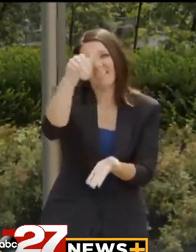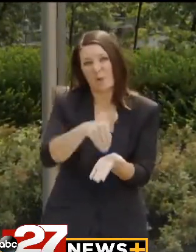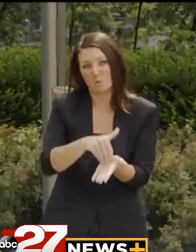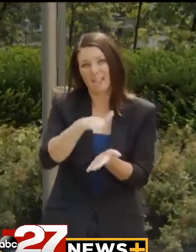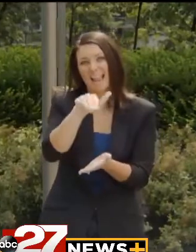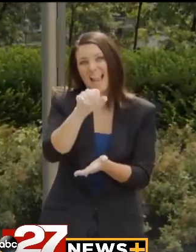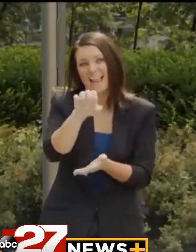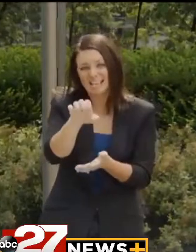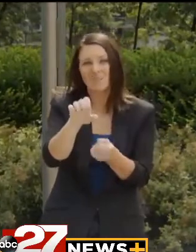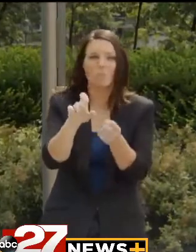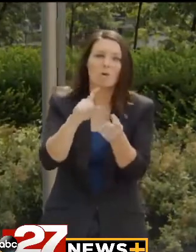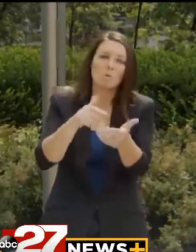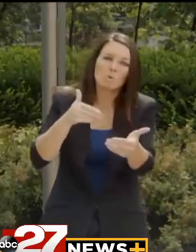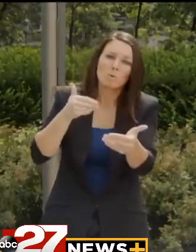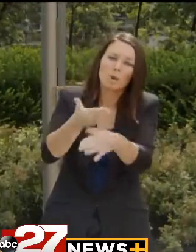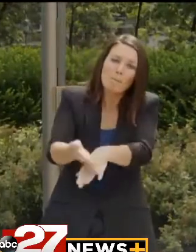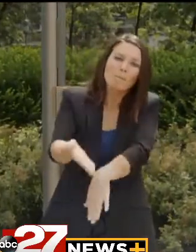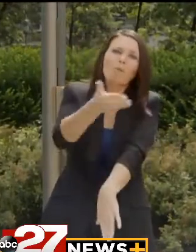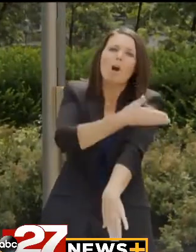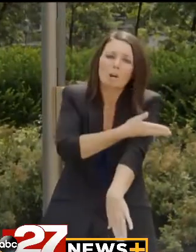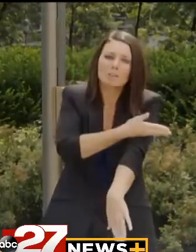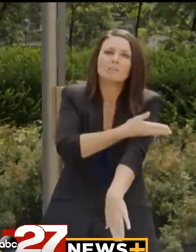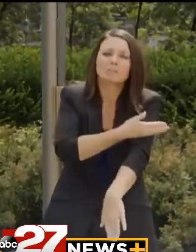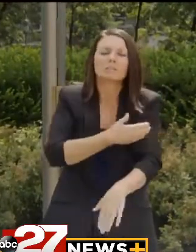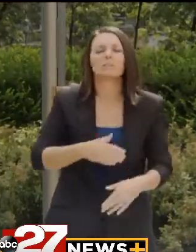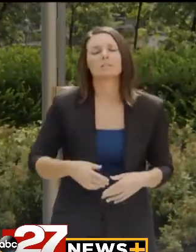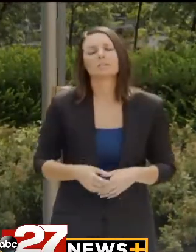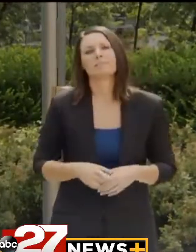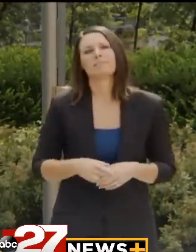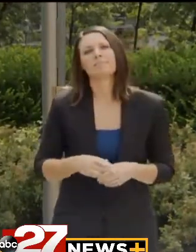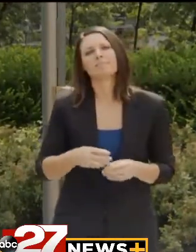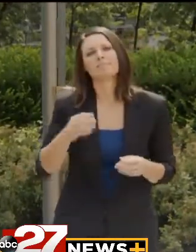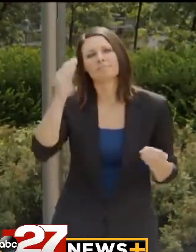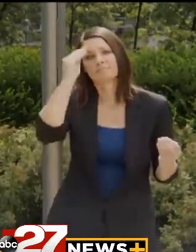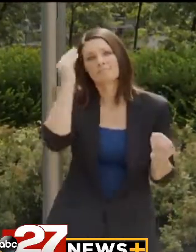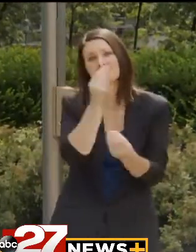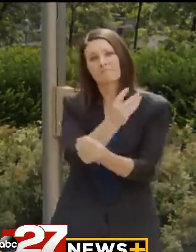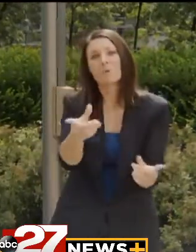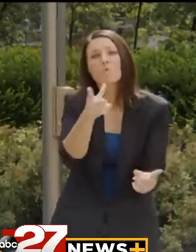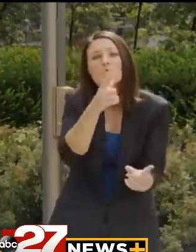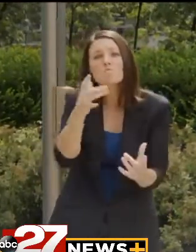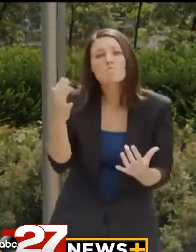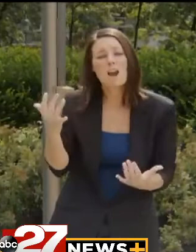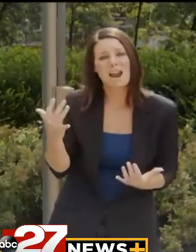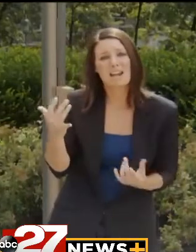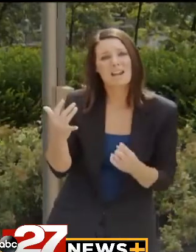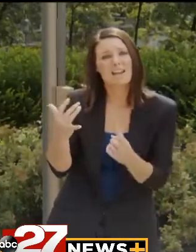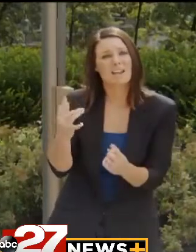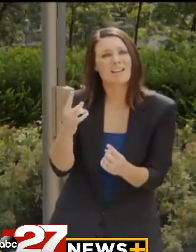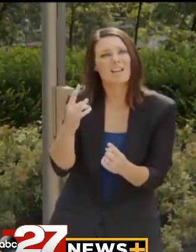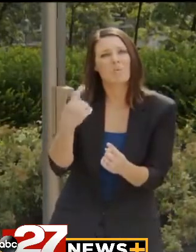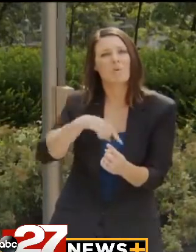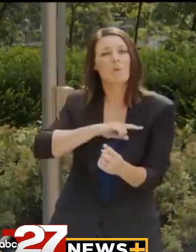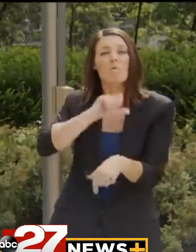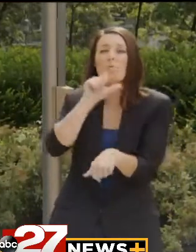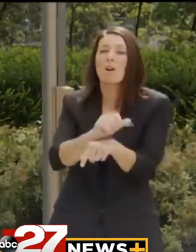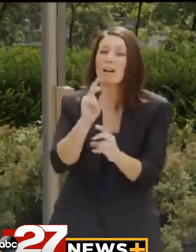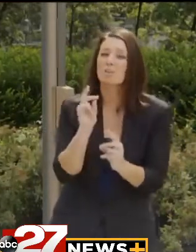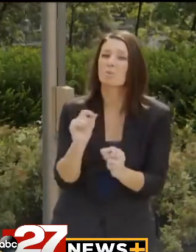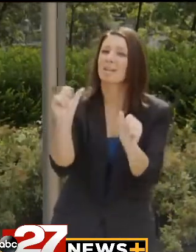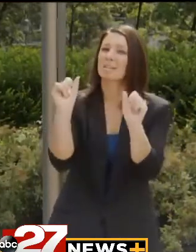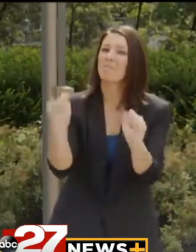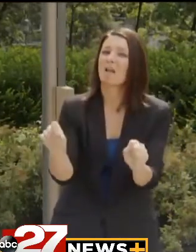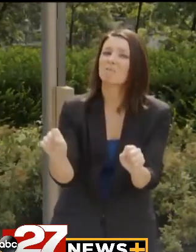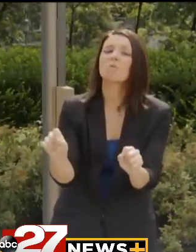cases. So we're making significant progress. What I would tell the individuals who are waiting is that, you know, we are working as quickly